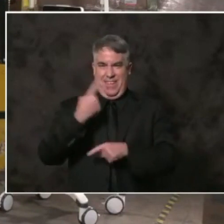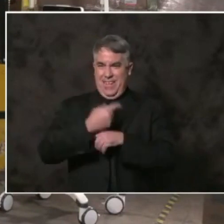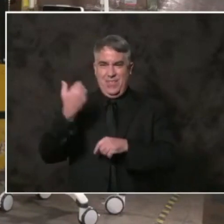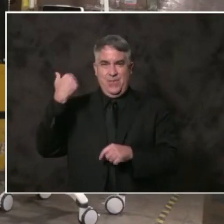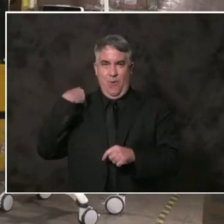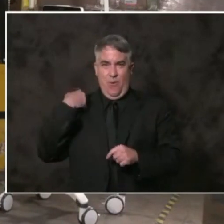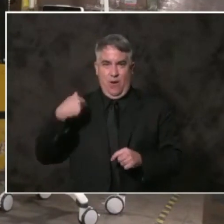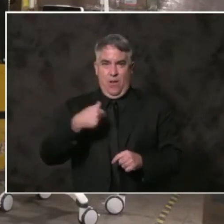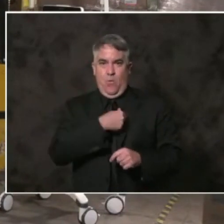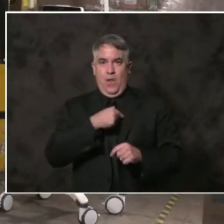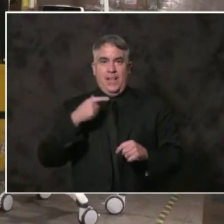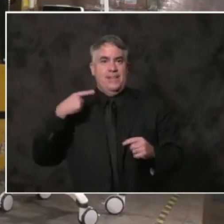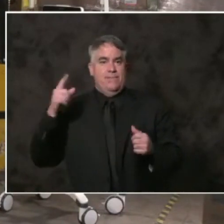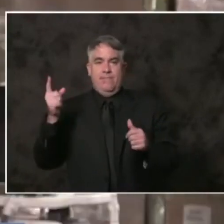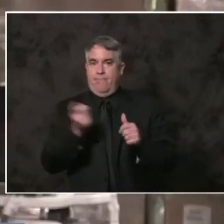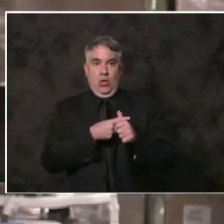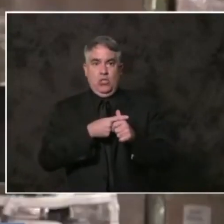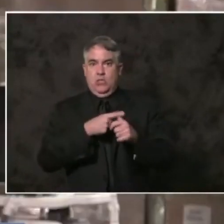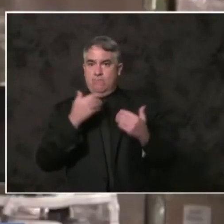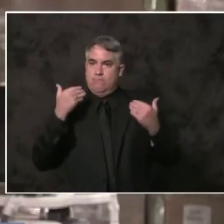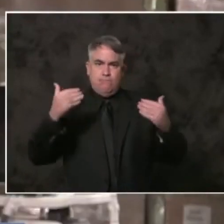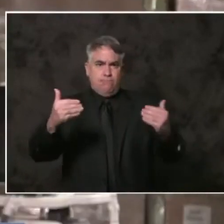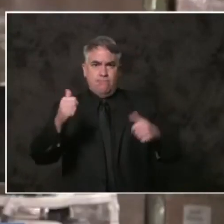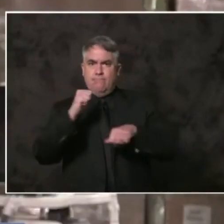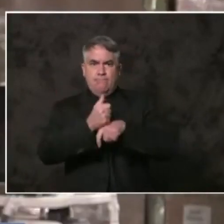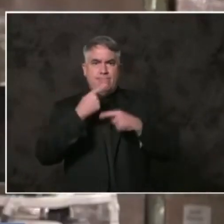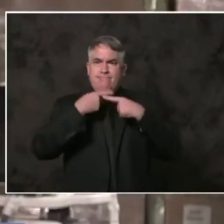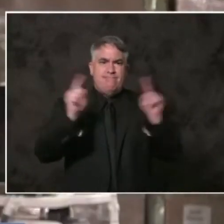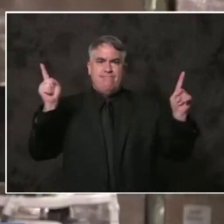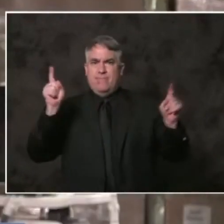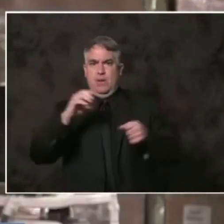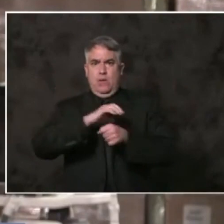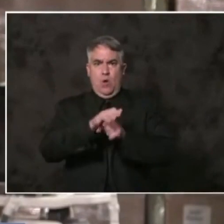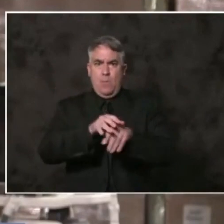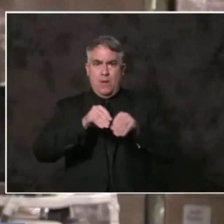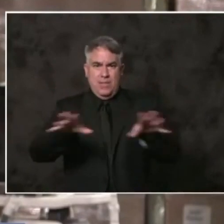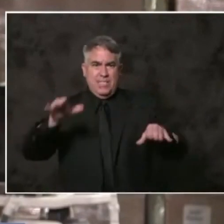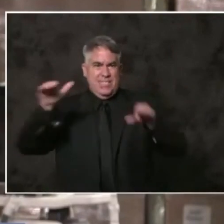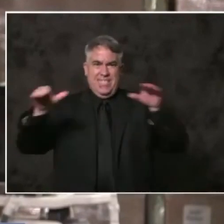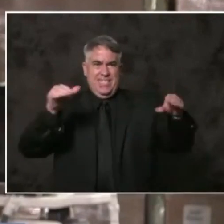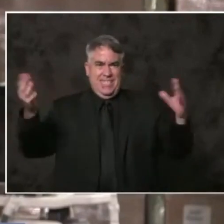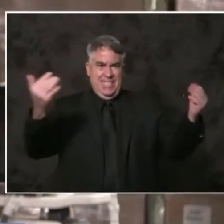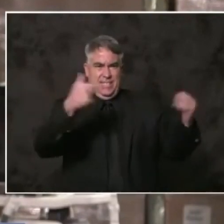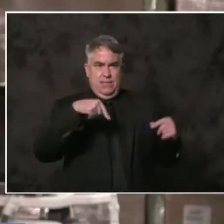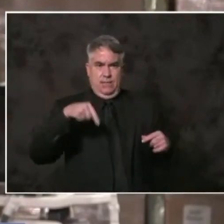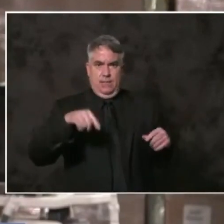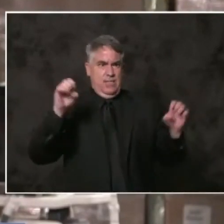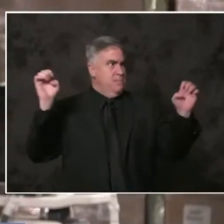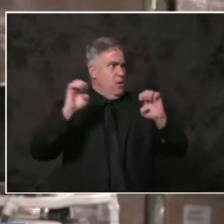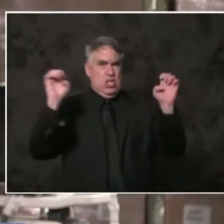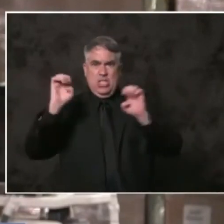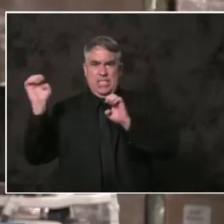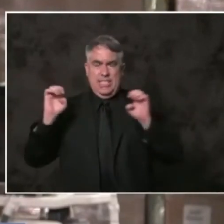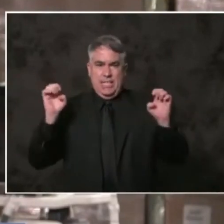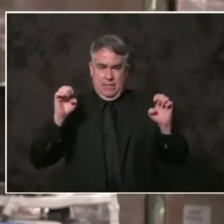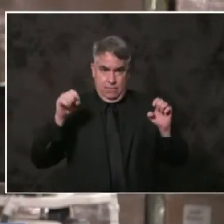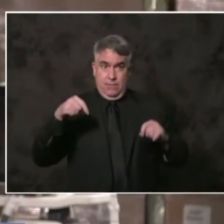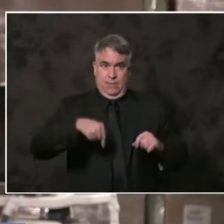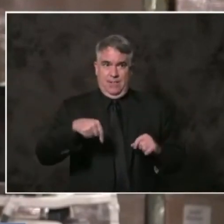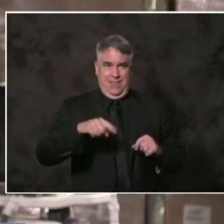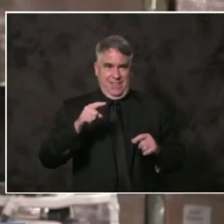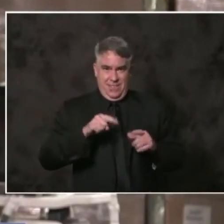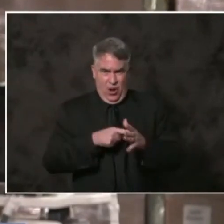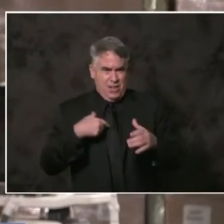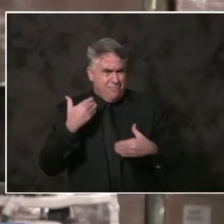one of the first in the nation to declare a public health state of emergency on COVID-19. Activating this site and others to